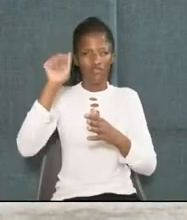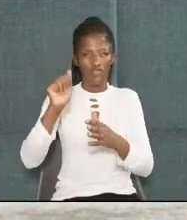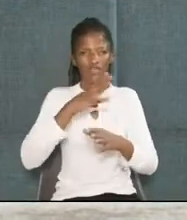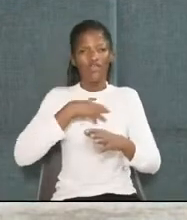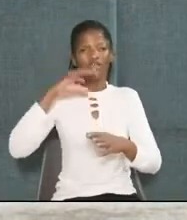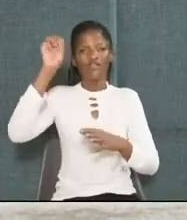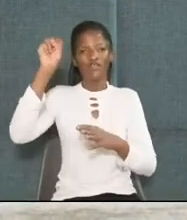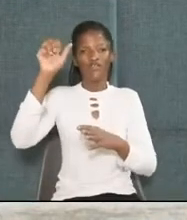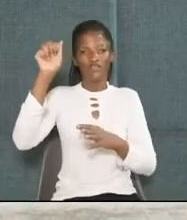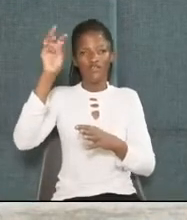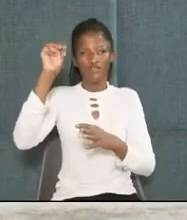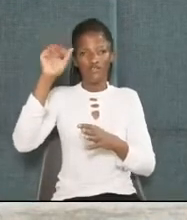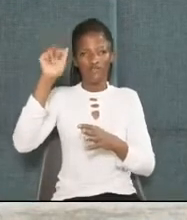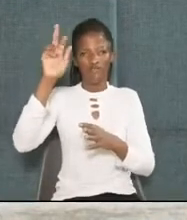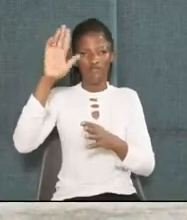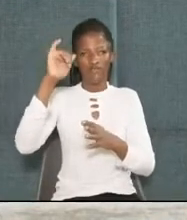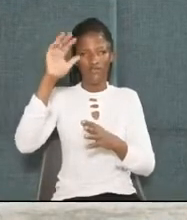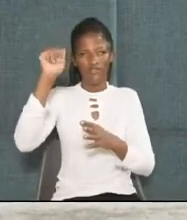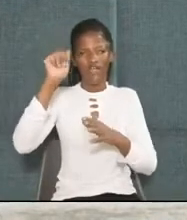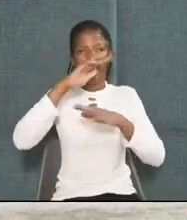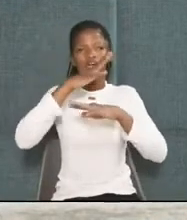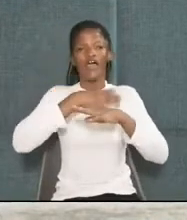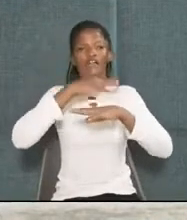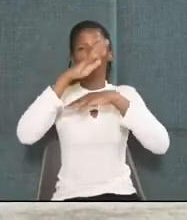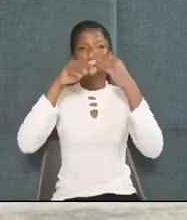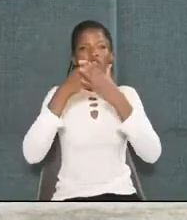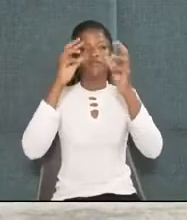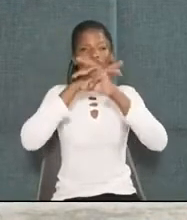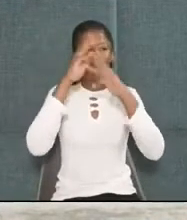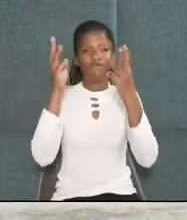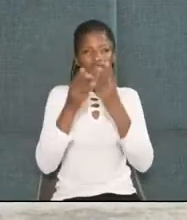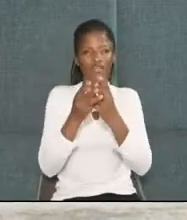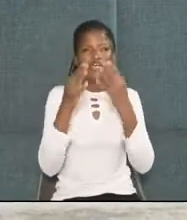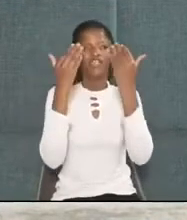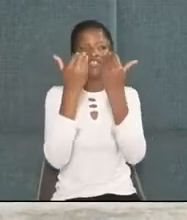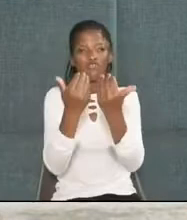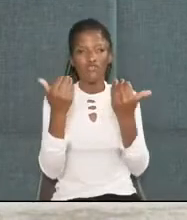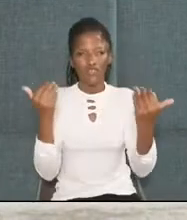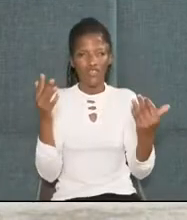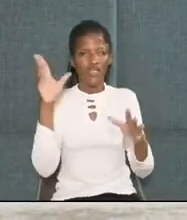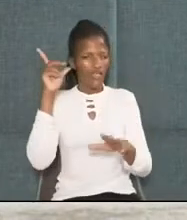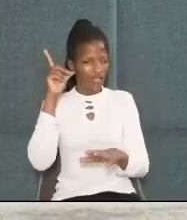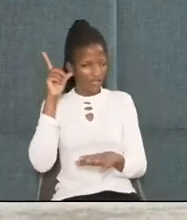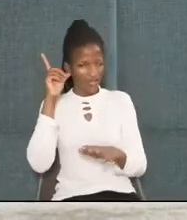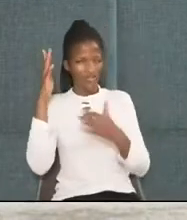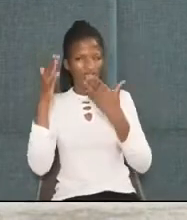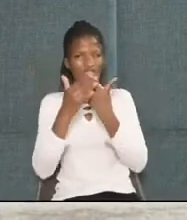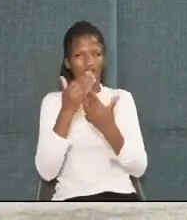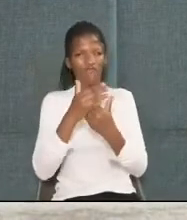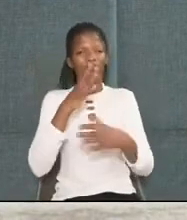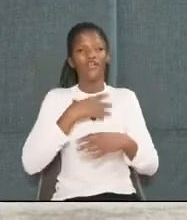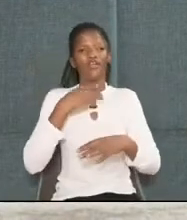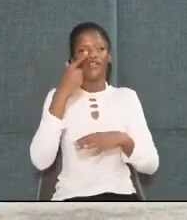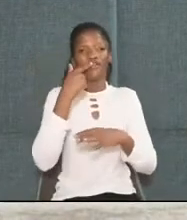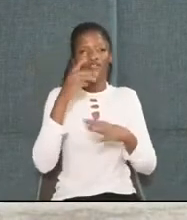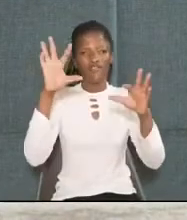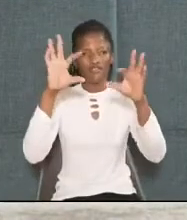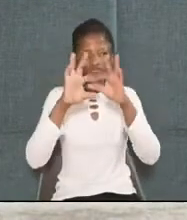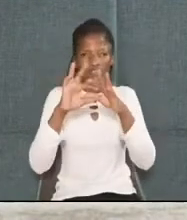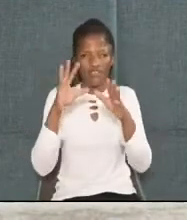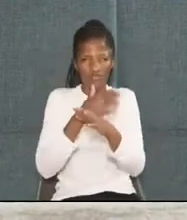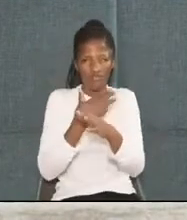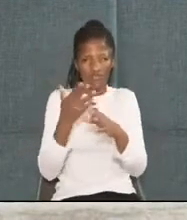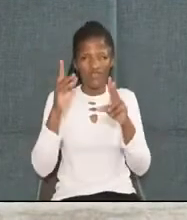and in the utmost parts of the earth. Boys and girls, listen carefully and tell us if this sounds familiar.